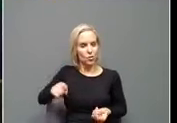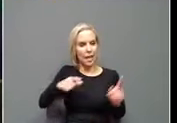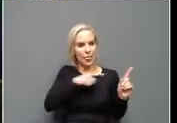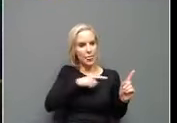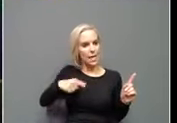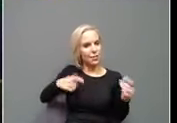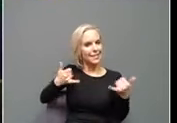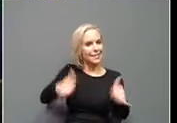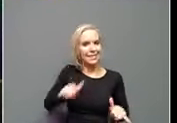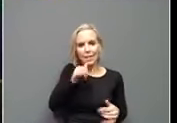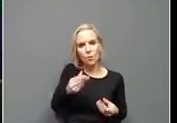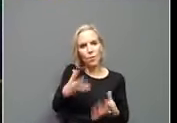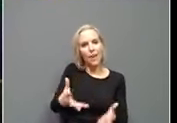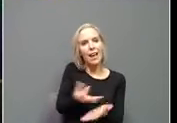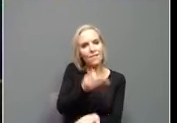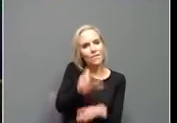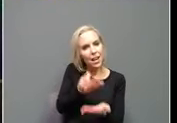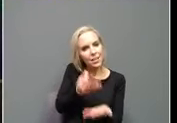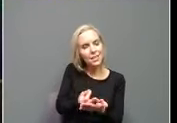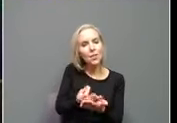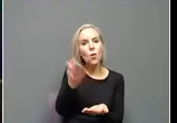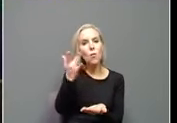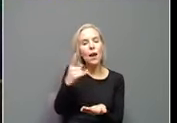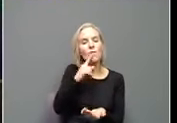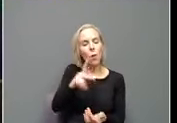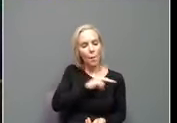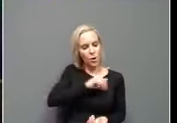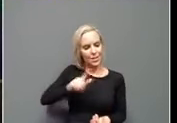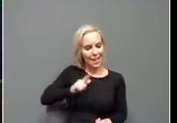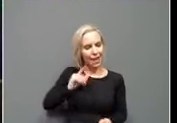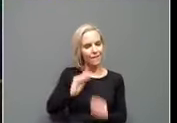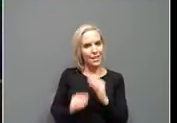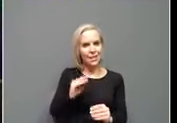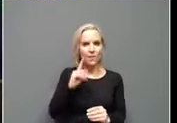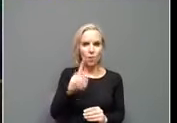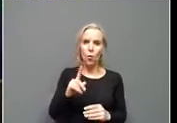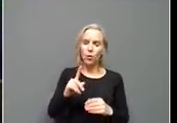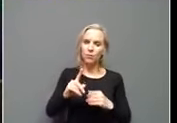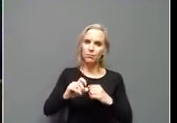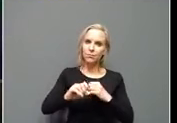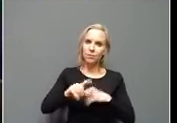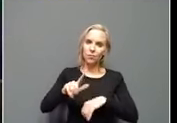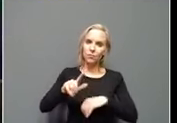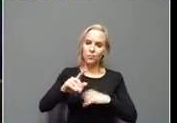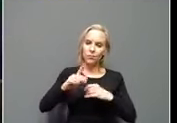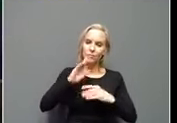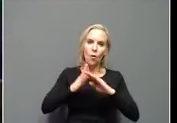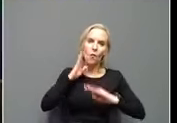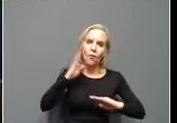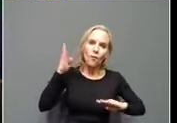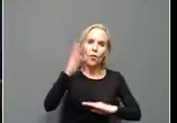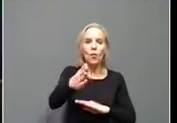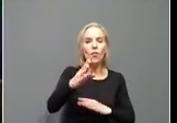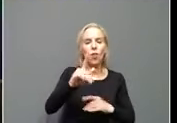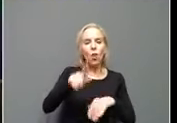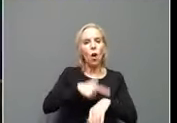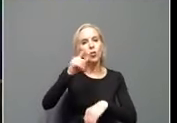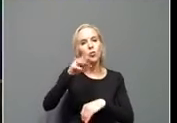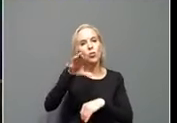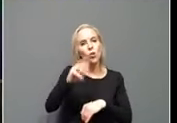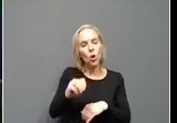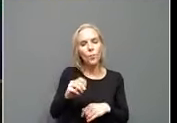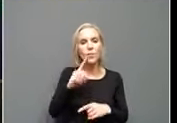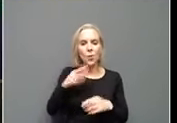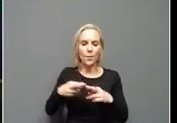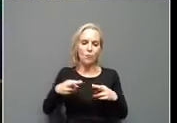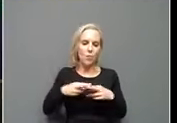to make a personnel fix long term. We're having to make up for having regional offices closed. In the past, uh,